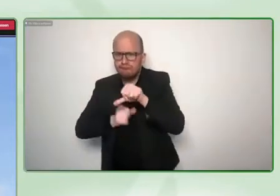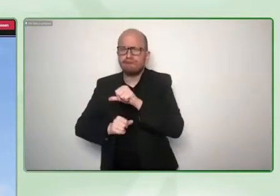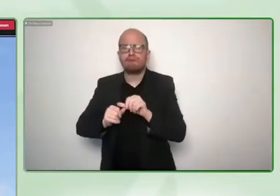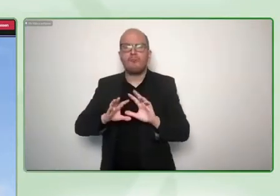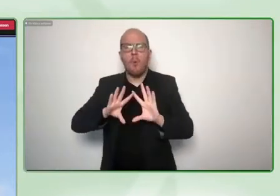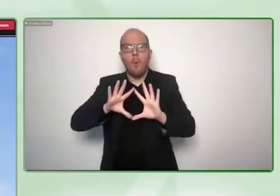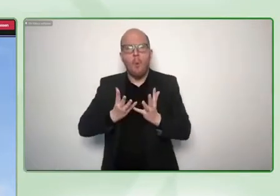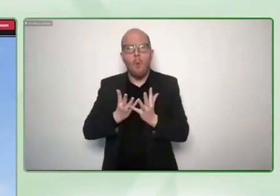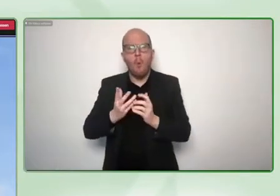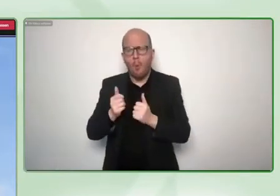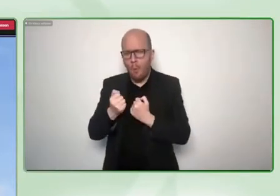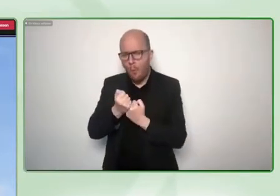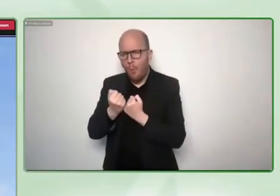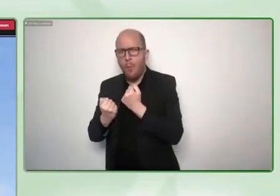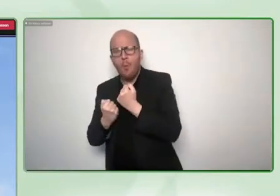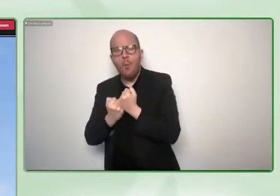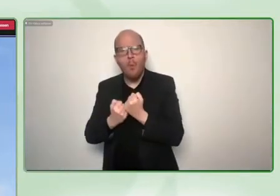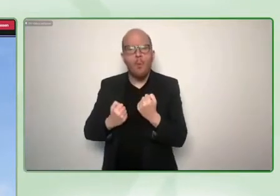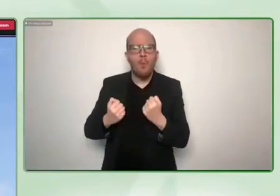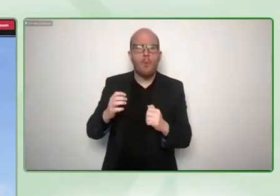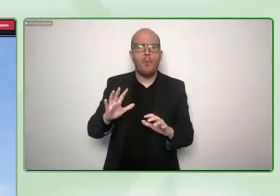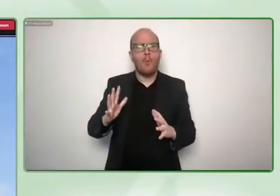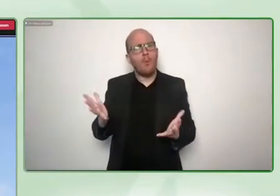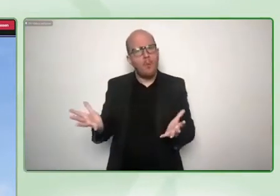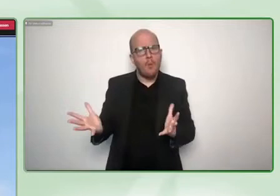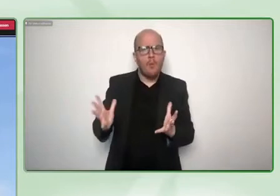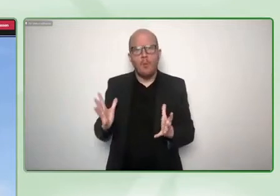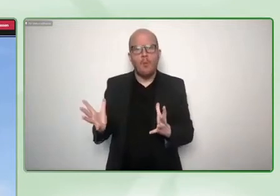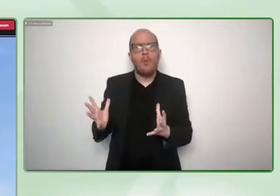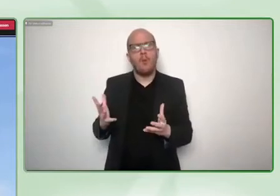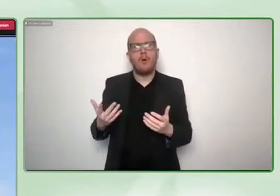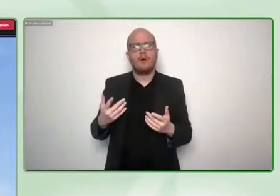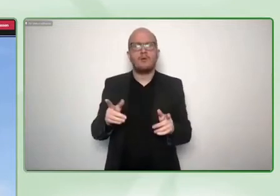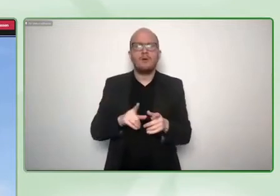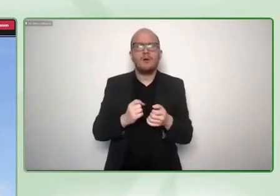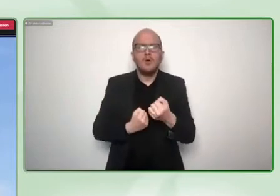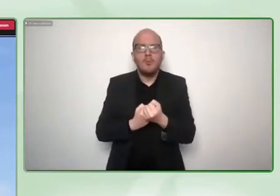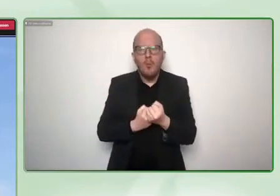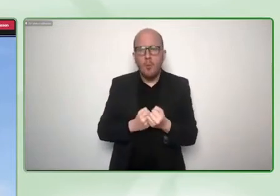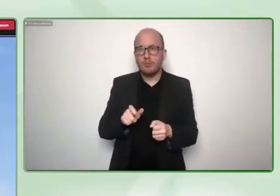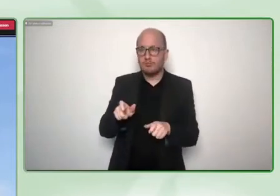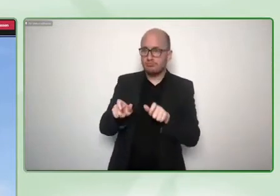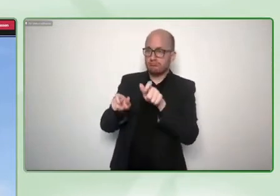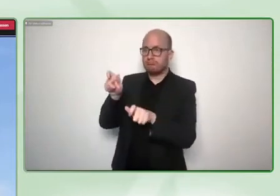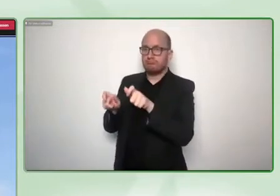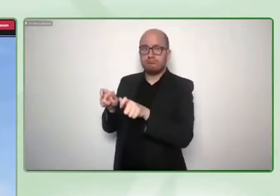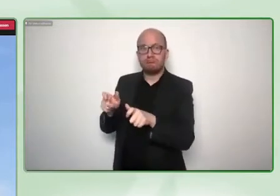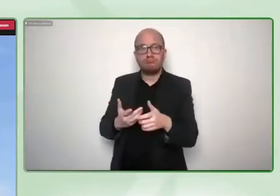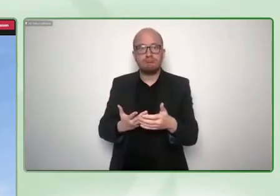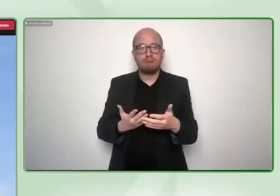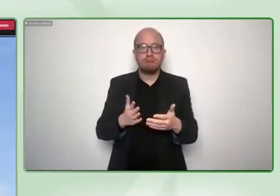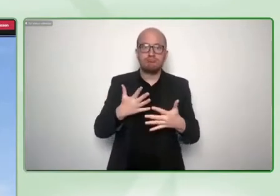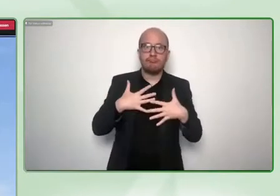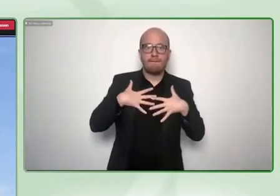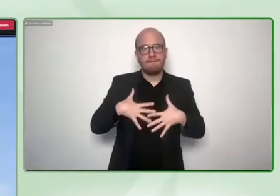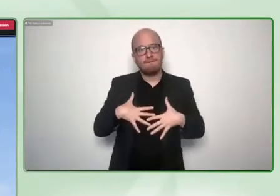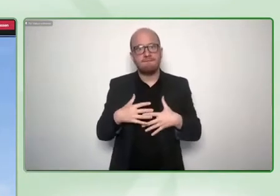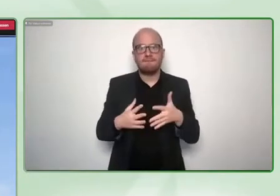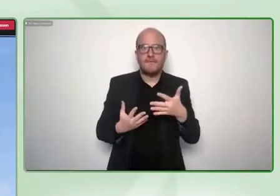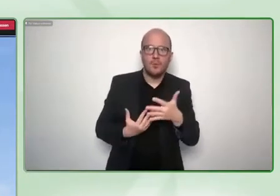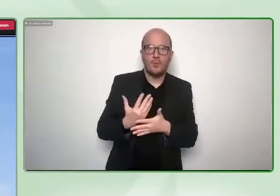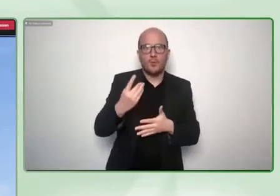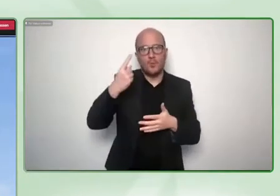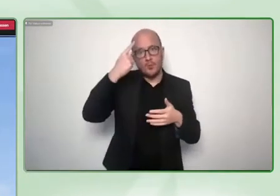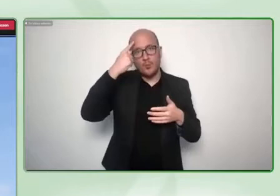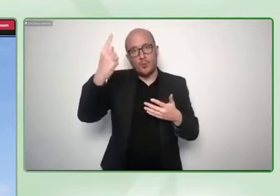try to figure out how they work and also support social entrepreneurs and social innovators. So it's a mix of capacity